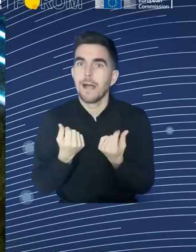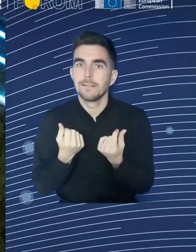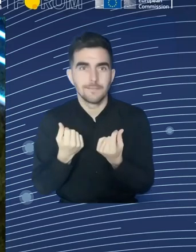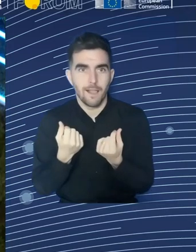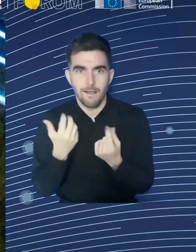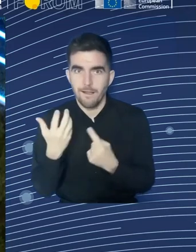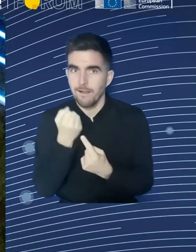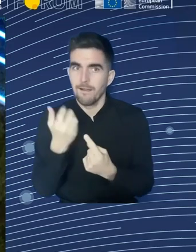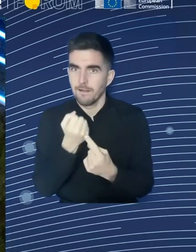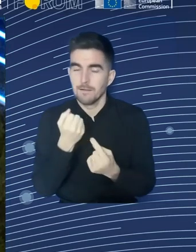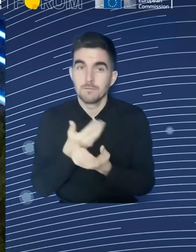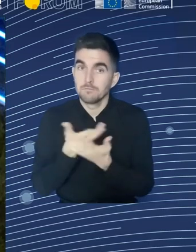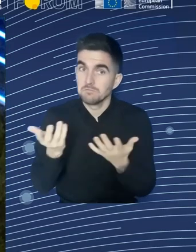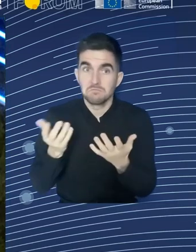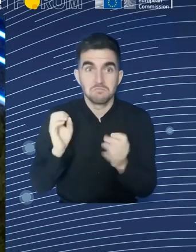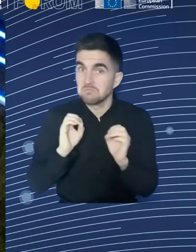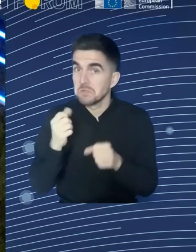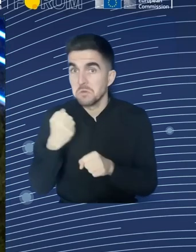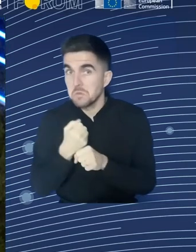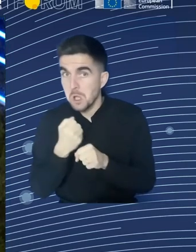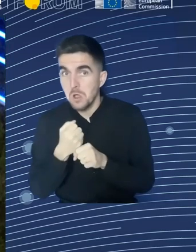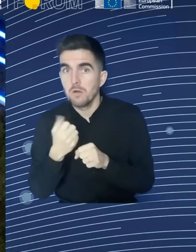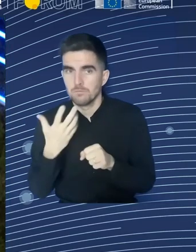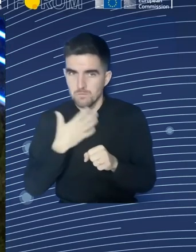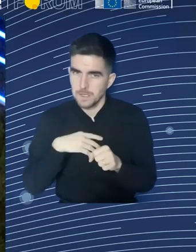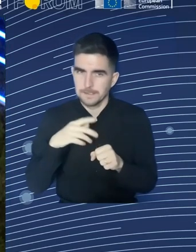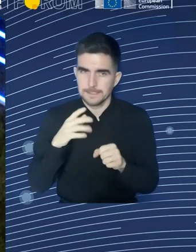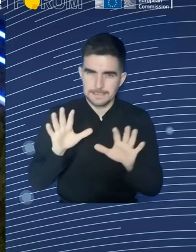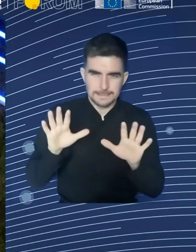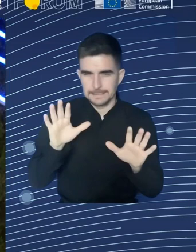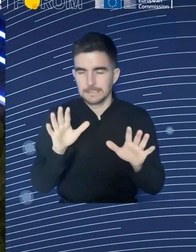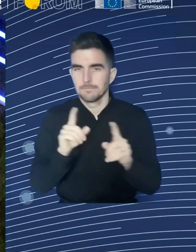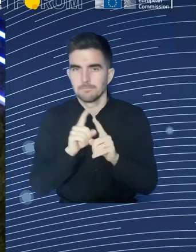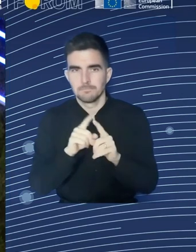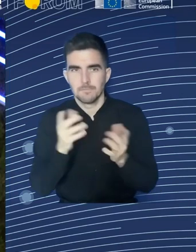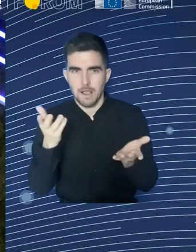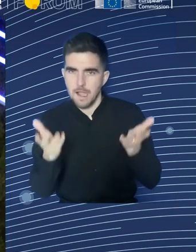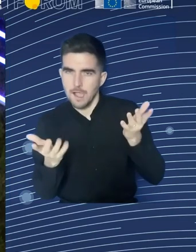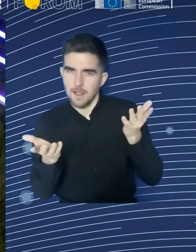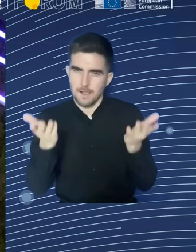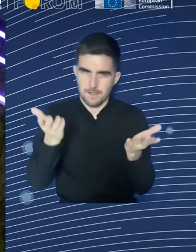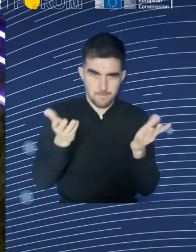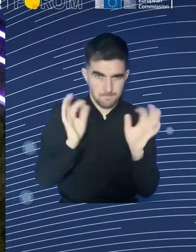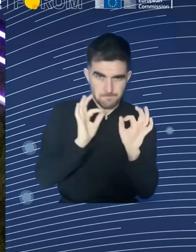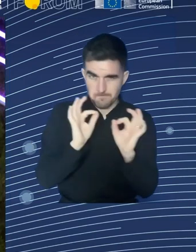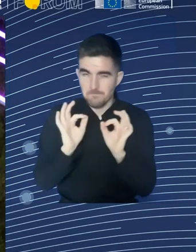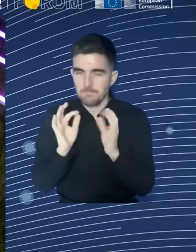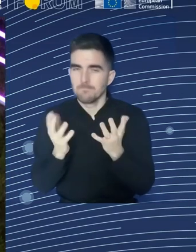social investment. And I think, in general, we also should